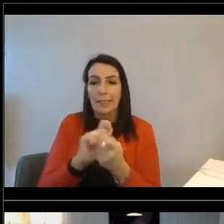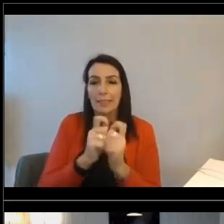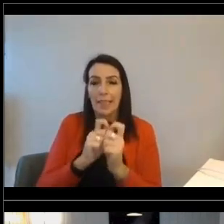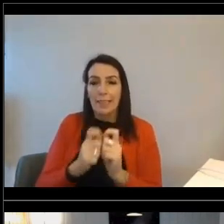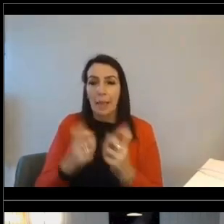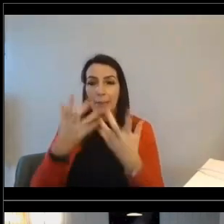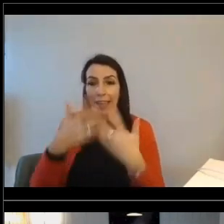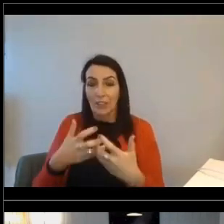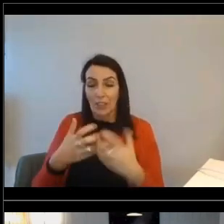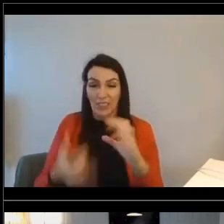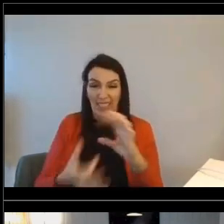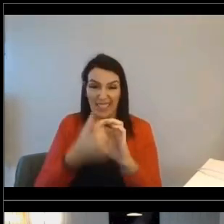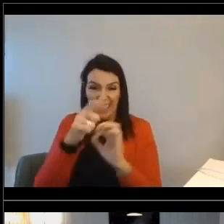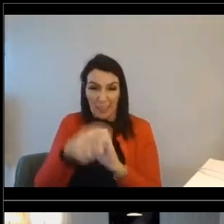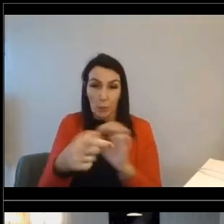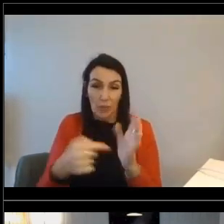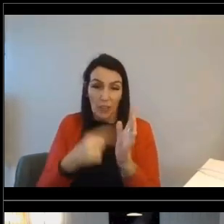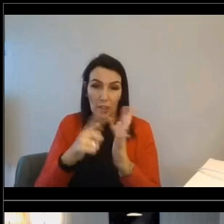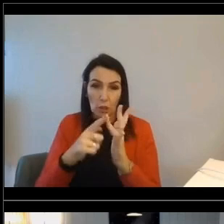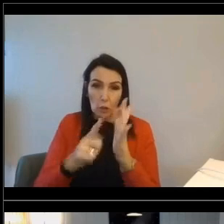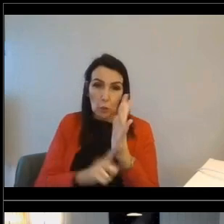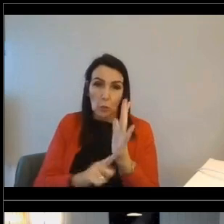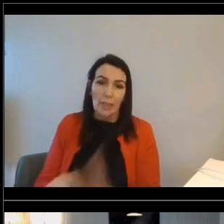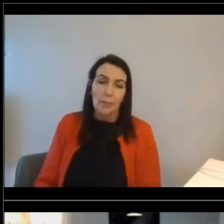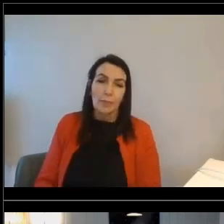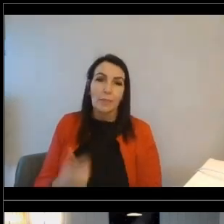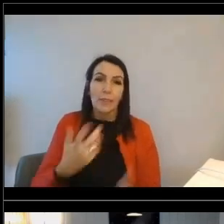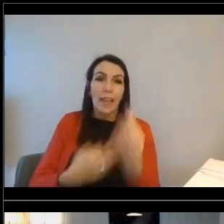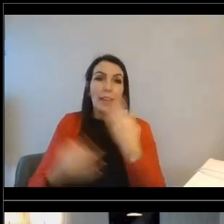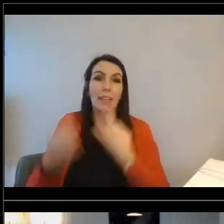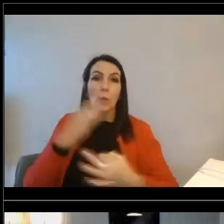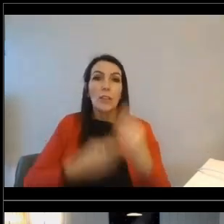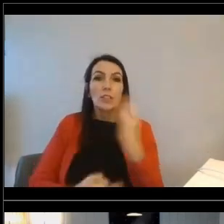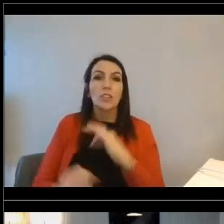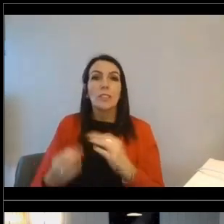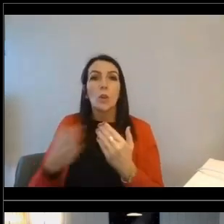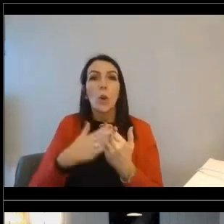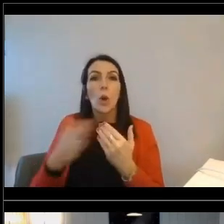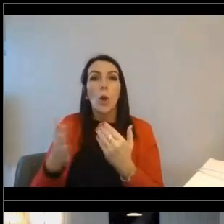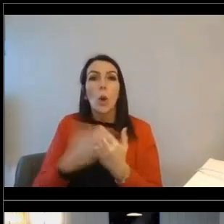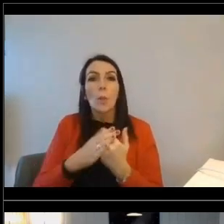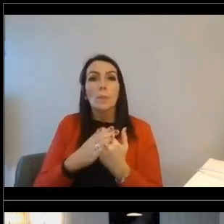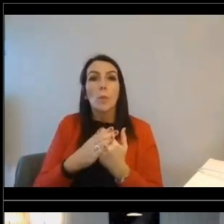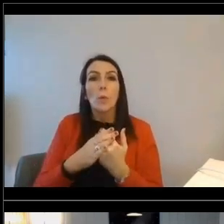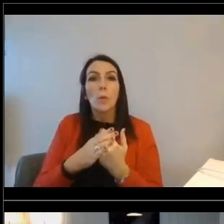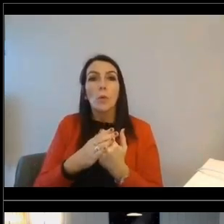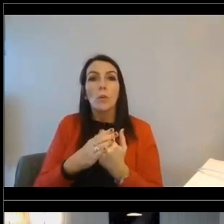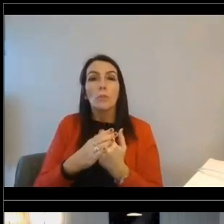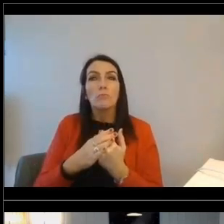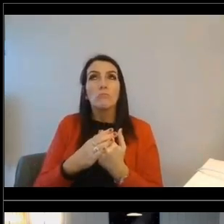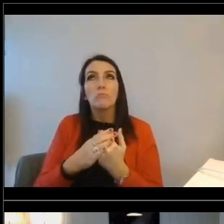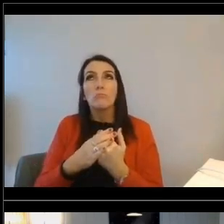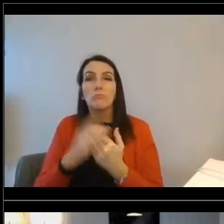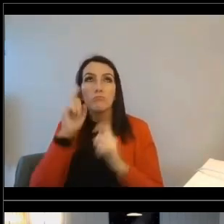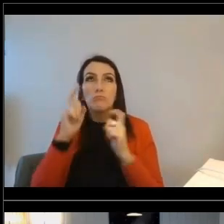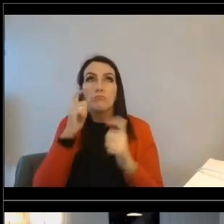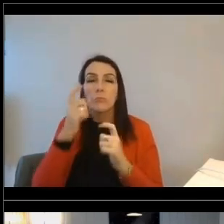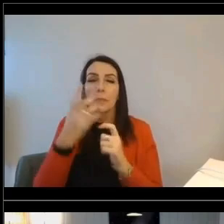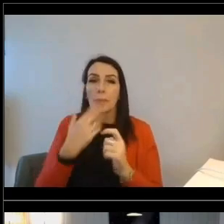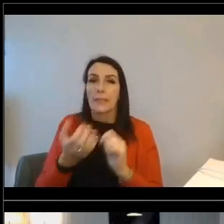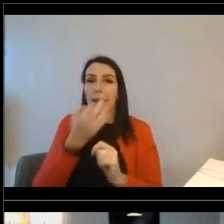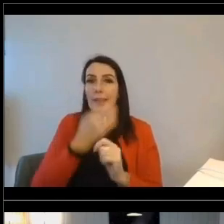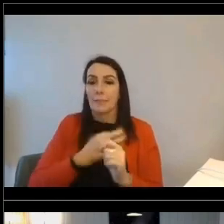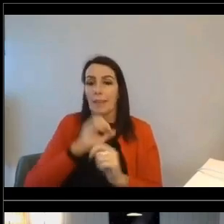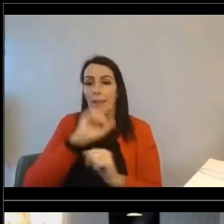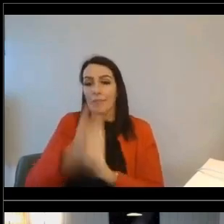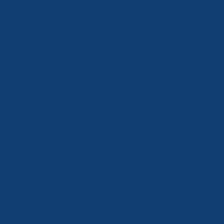HomeWise tool. And as if any questions or any further need to explore this, please reach out to me after the webinar.